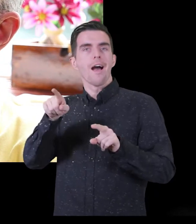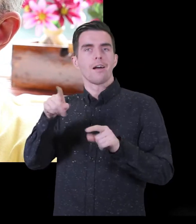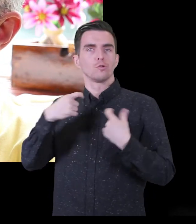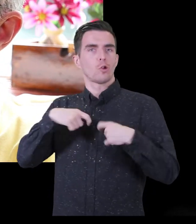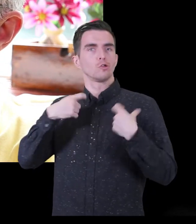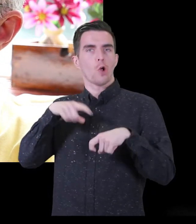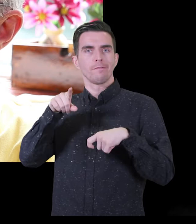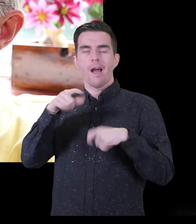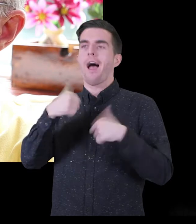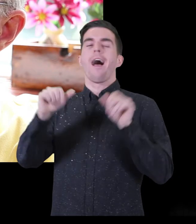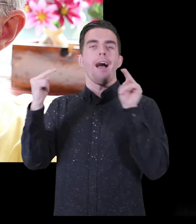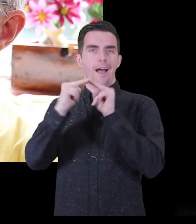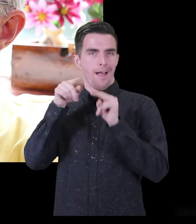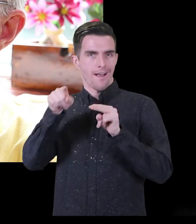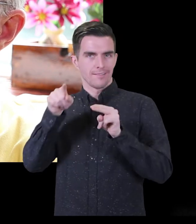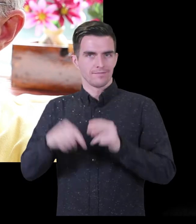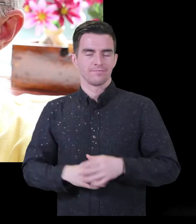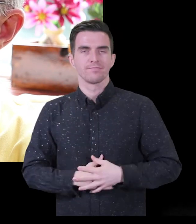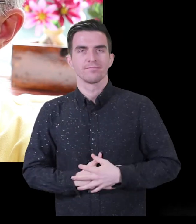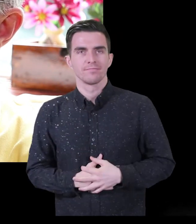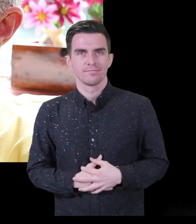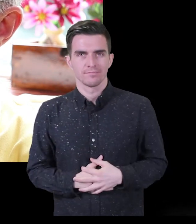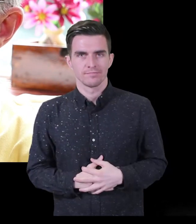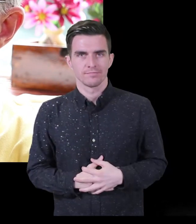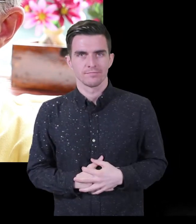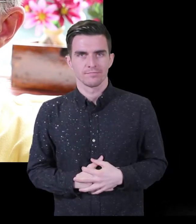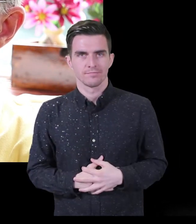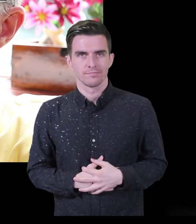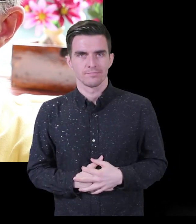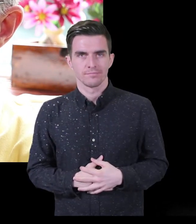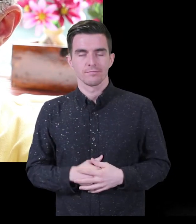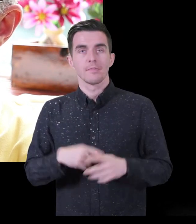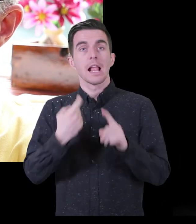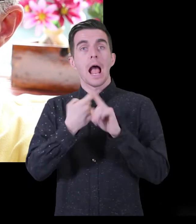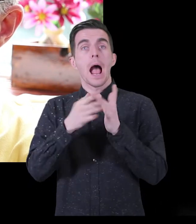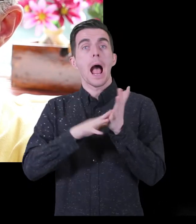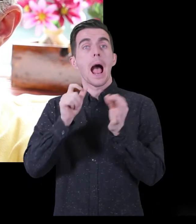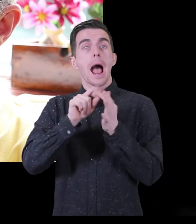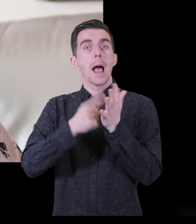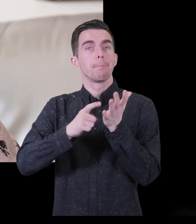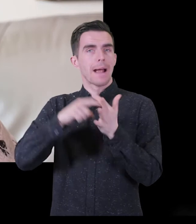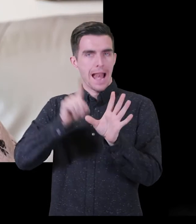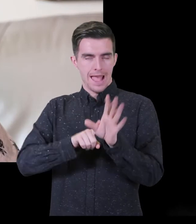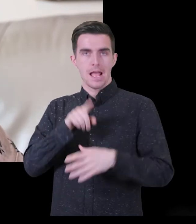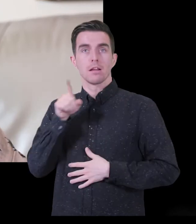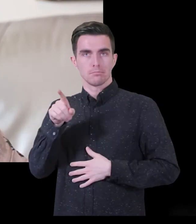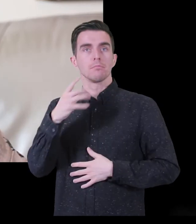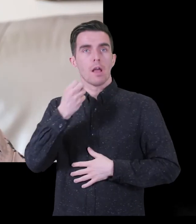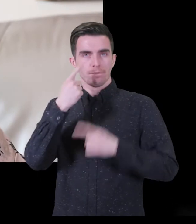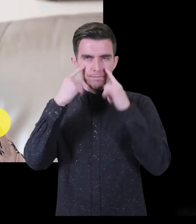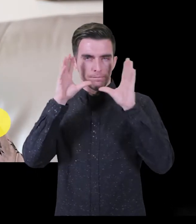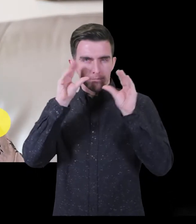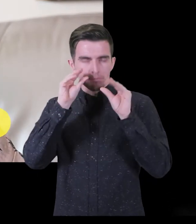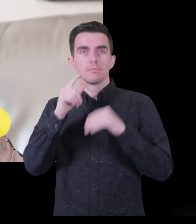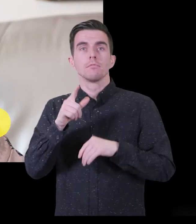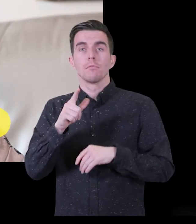and they were the ones that put me in touch with social services. Well, I was referred to the